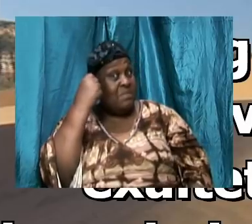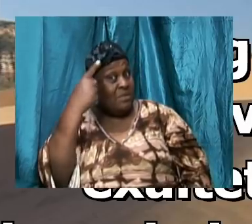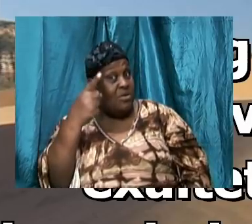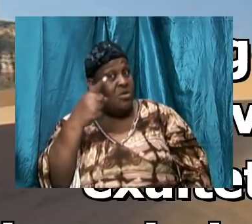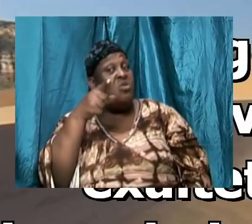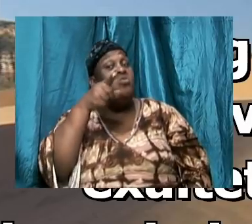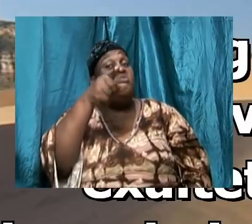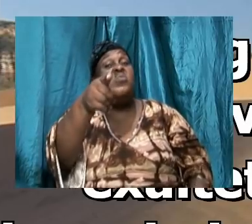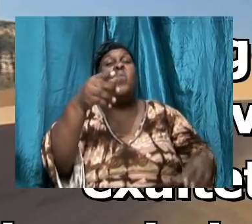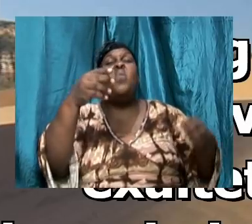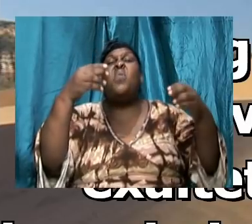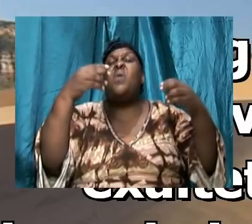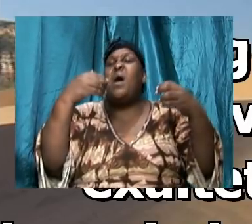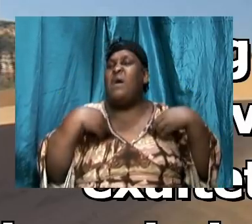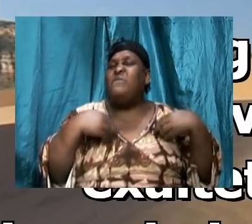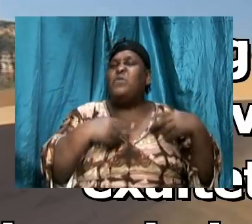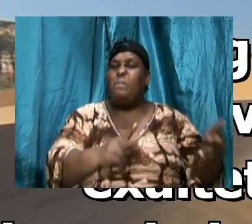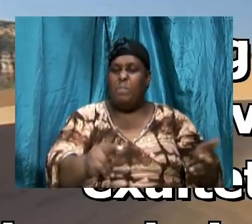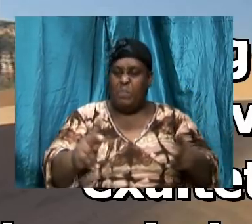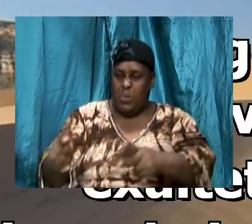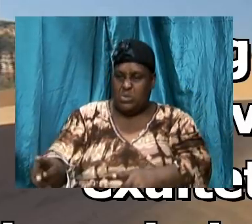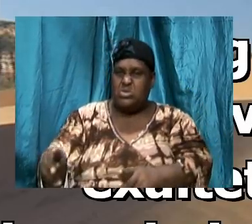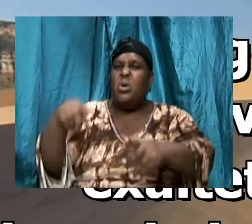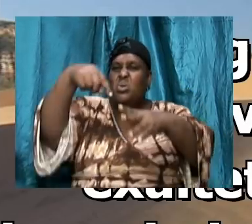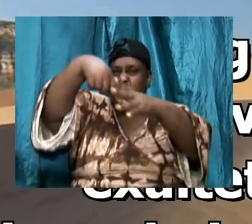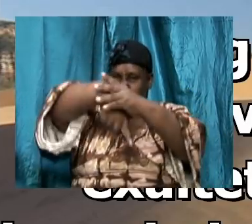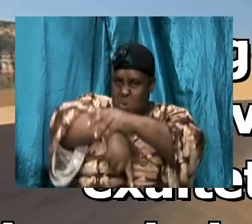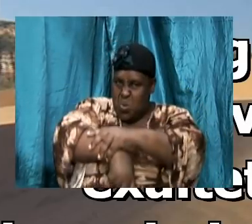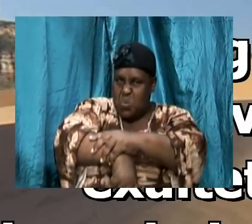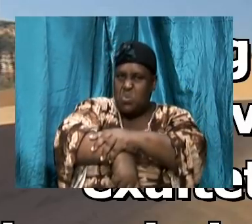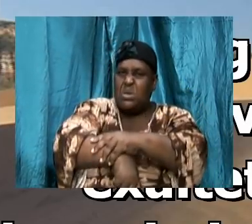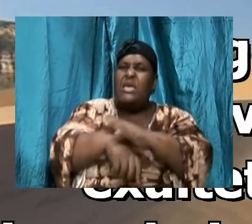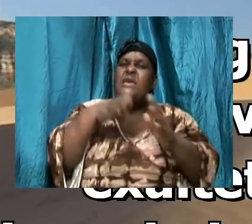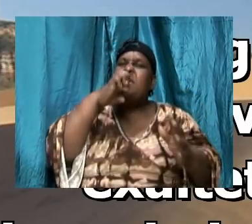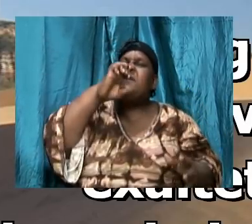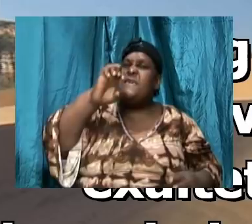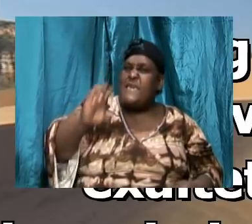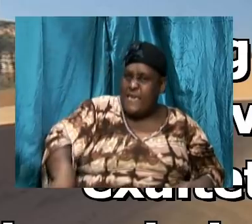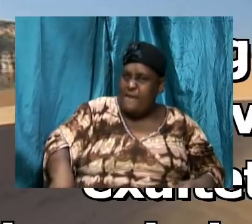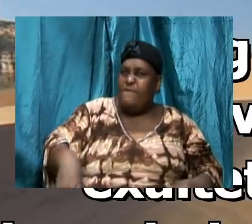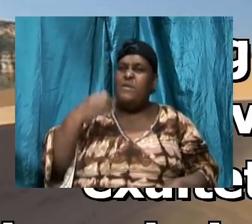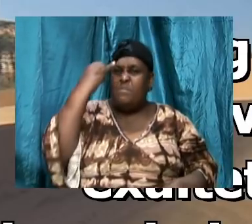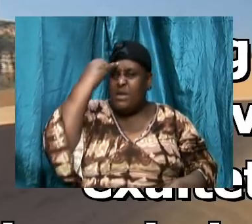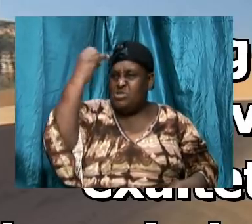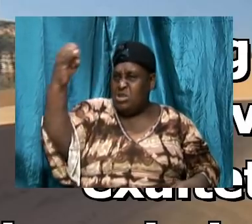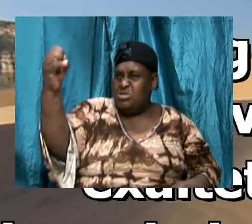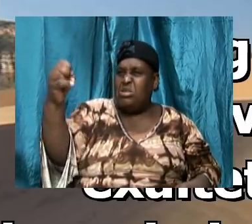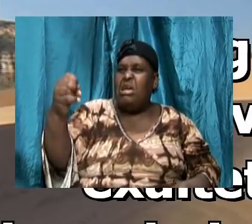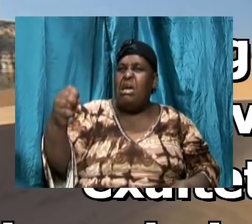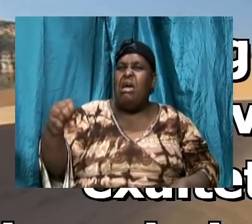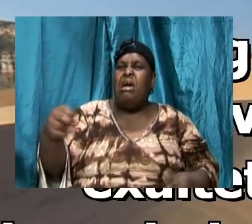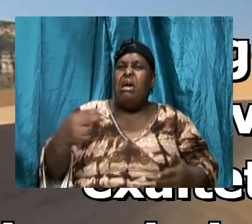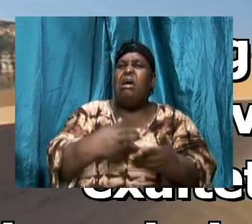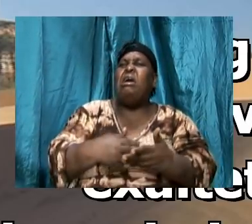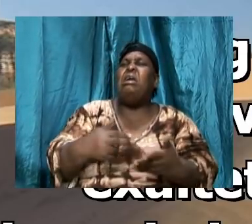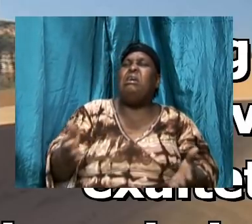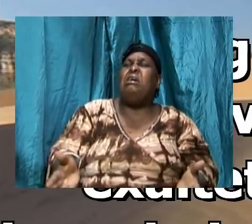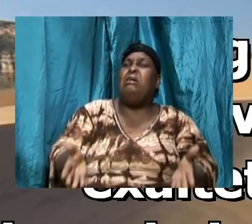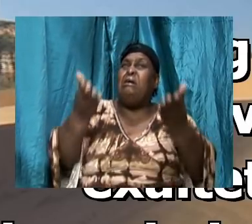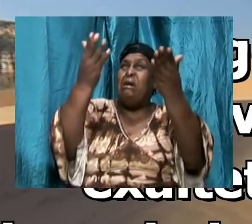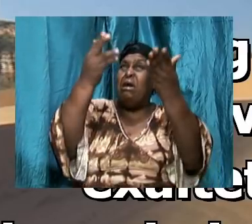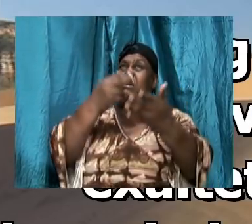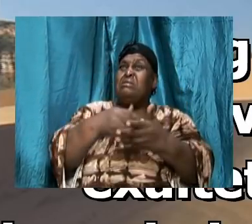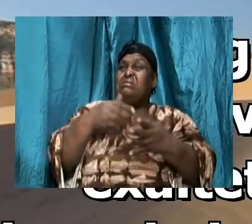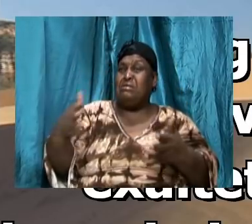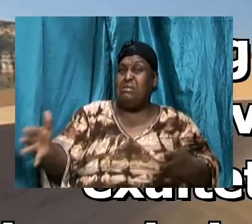cast down imaginations. And every high thing that exalted itself against God because this is